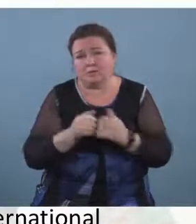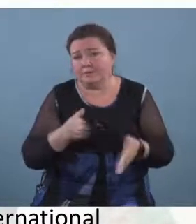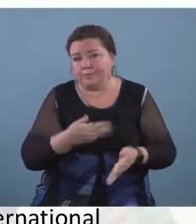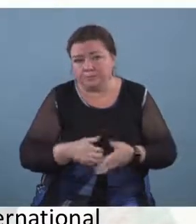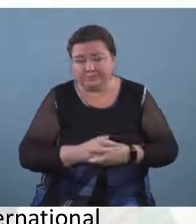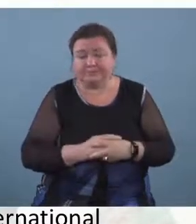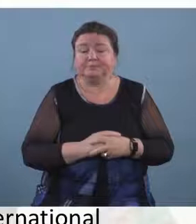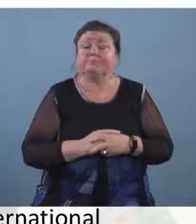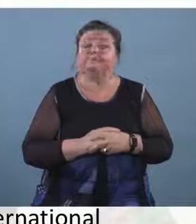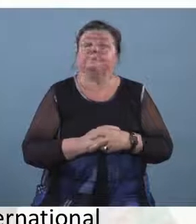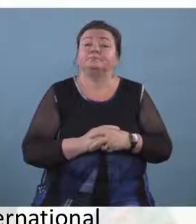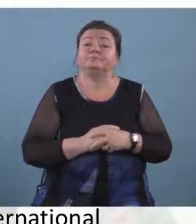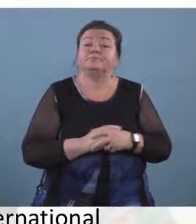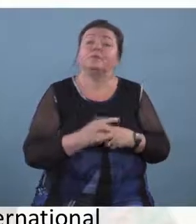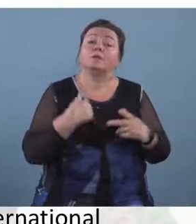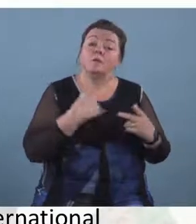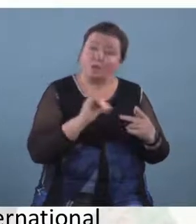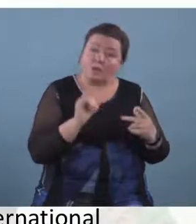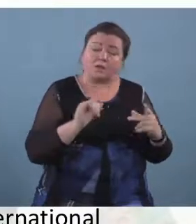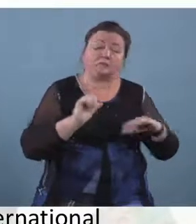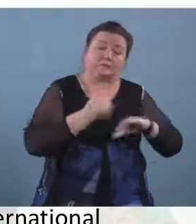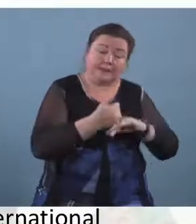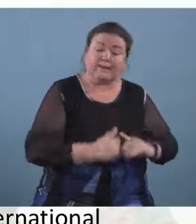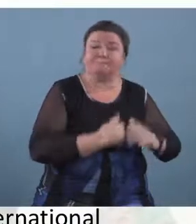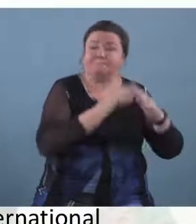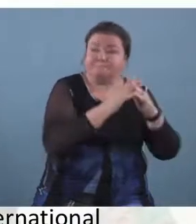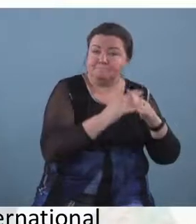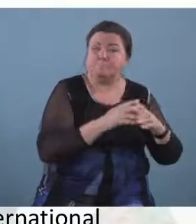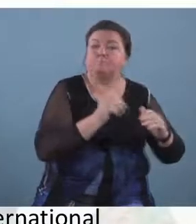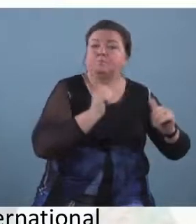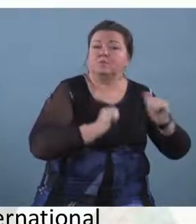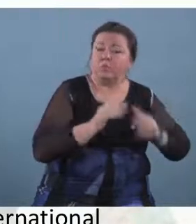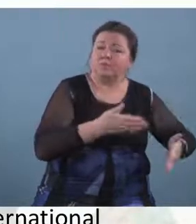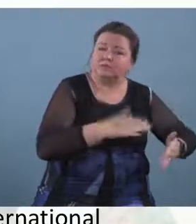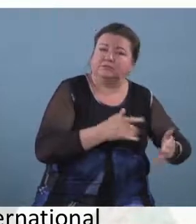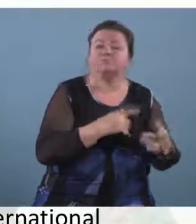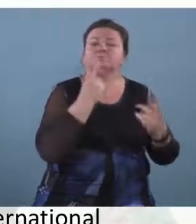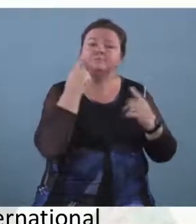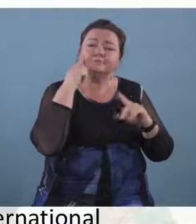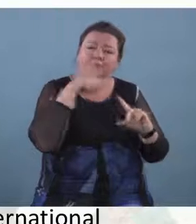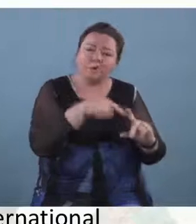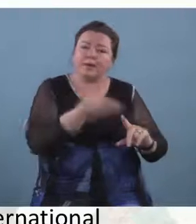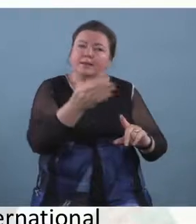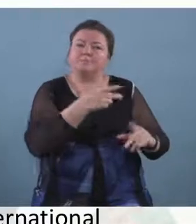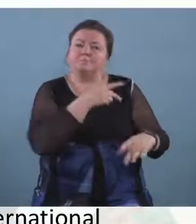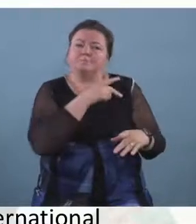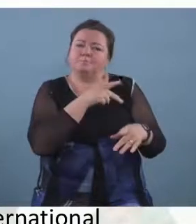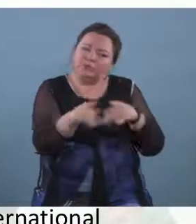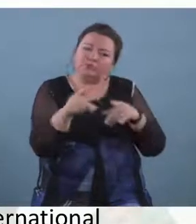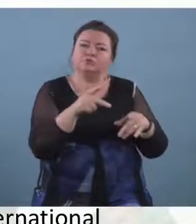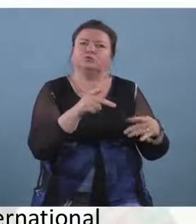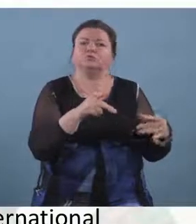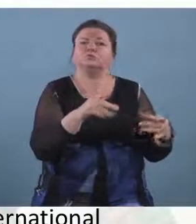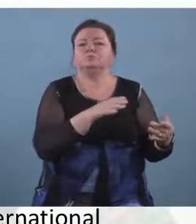we do organize performances by musicians who are professional musicians and